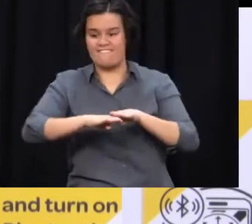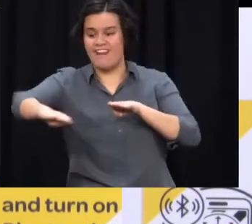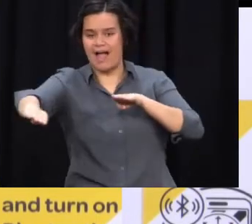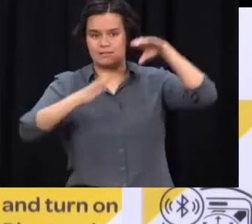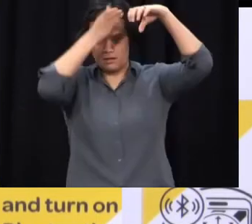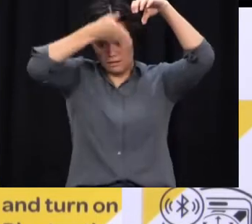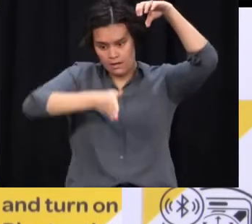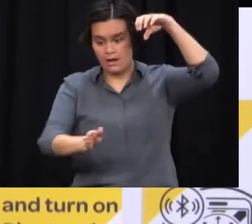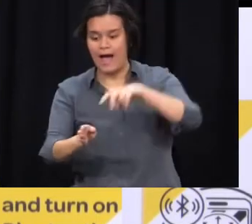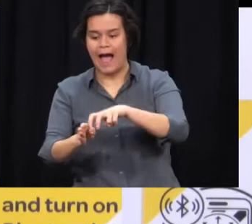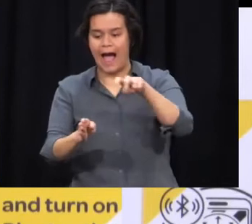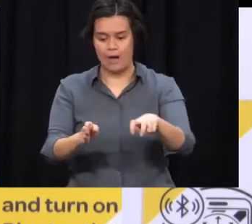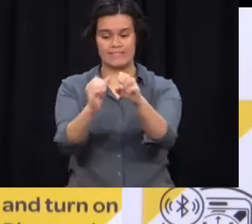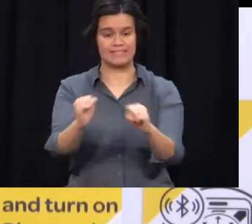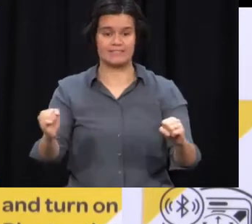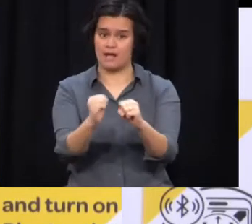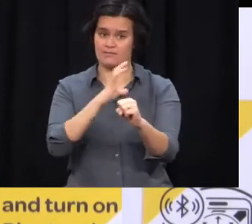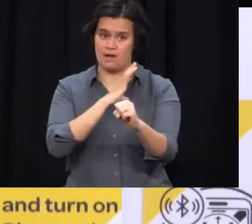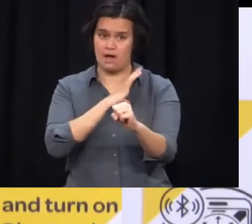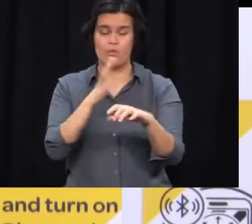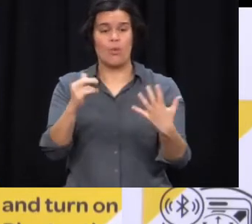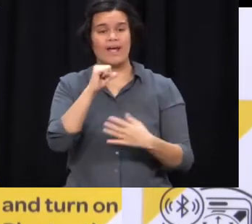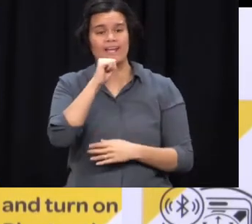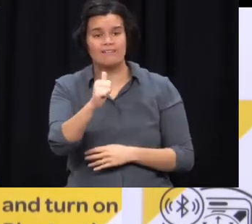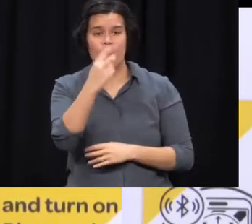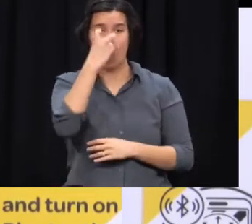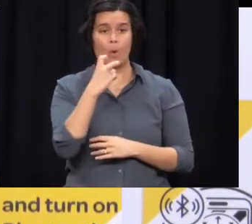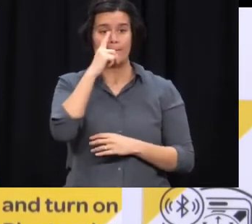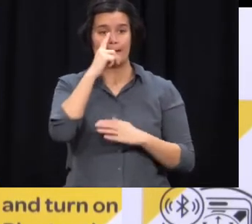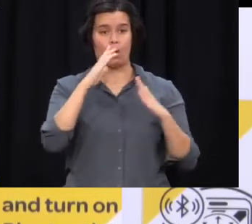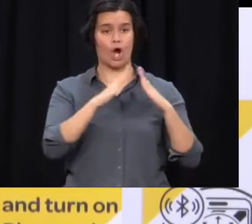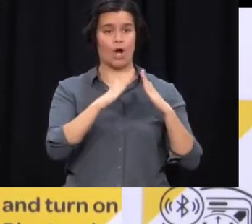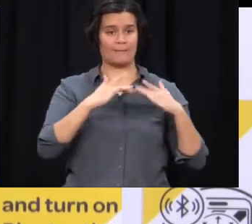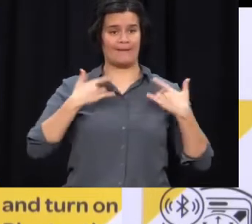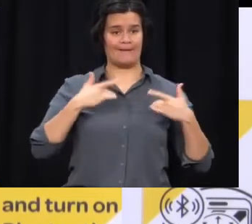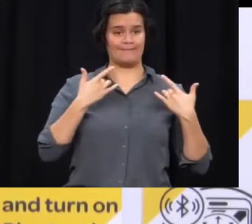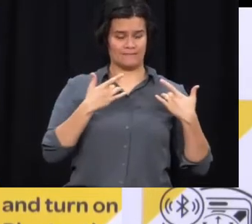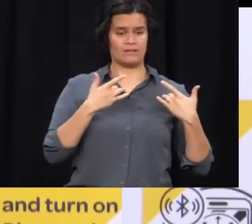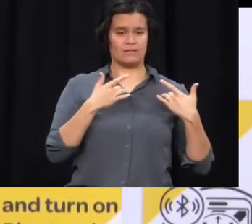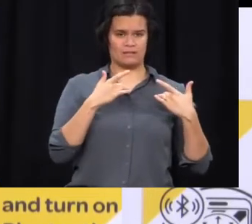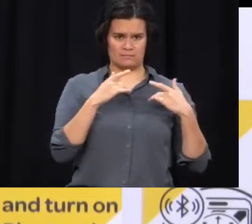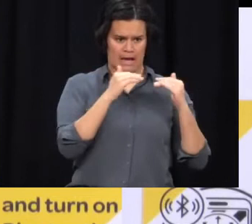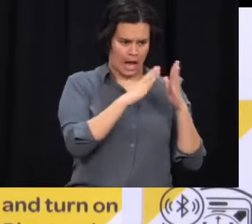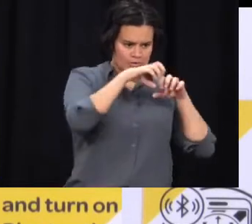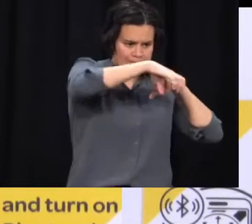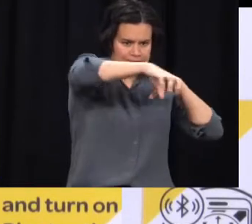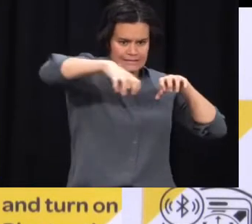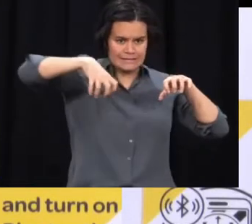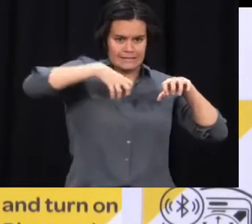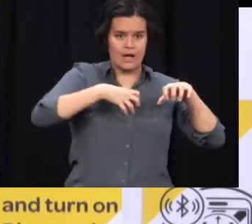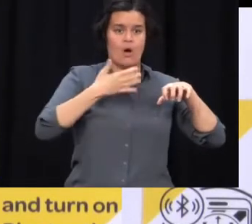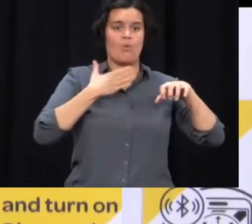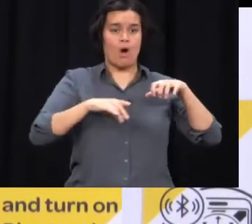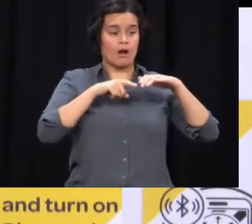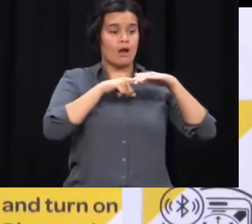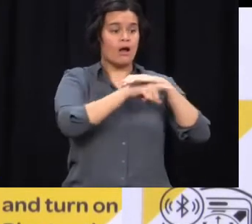safe to exercise around where you are, you can use your car to get to somewhere where you can exercise in a way that's socially distanced from others. But we don't want